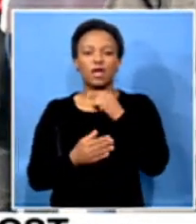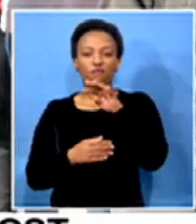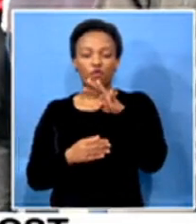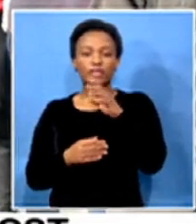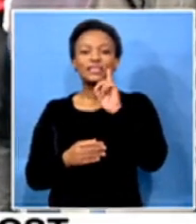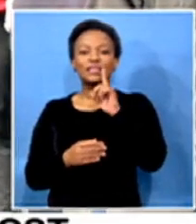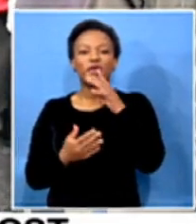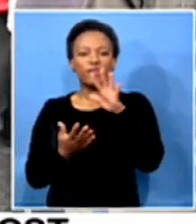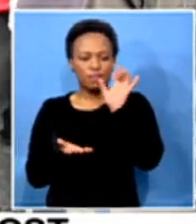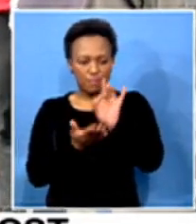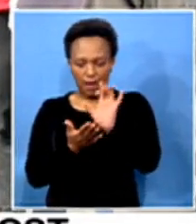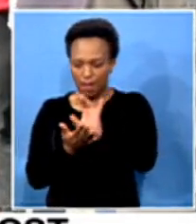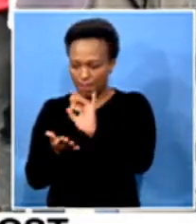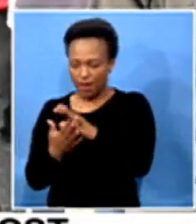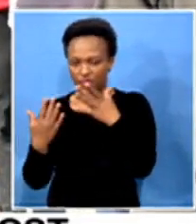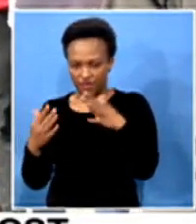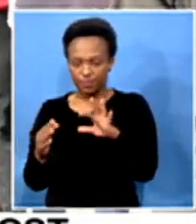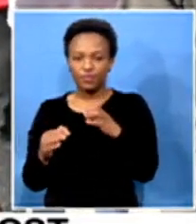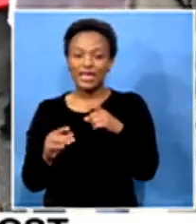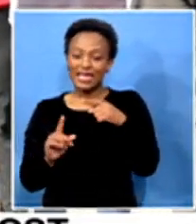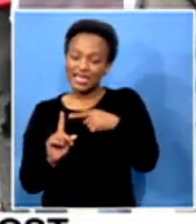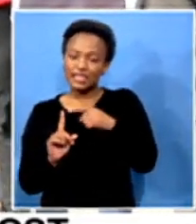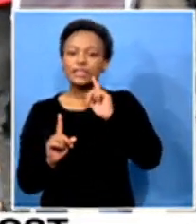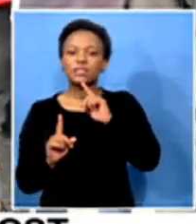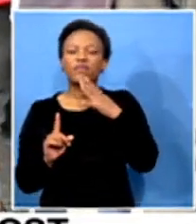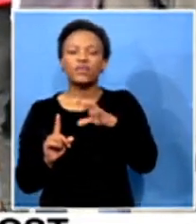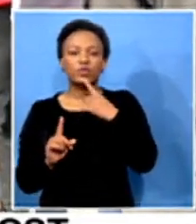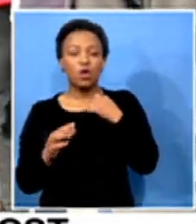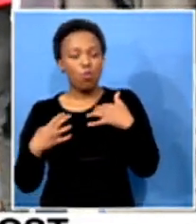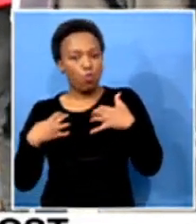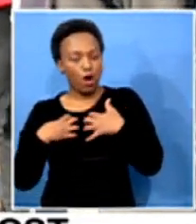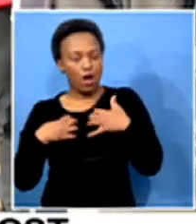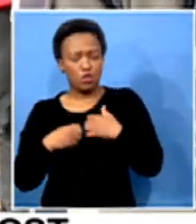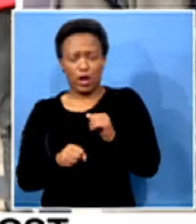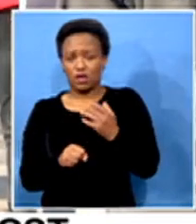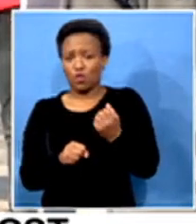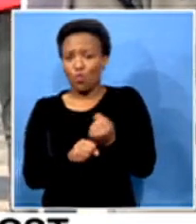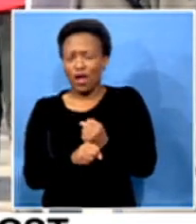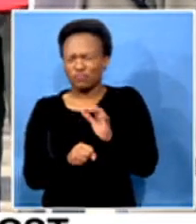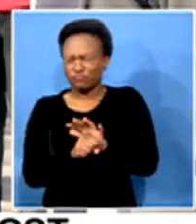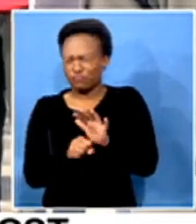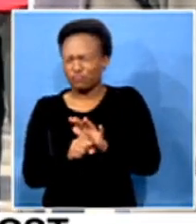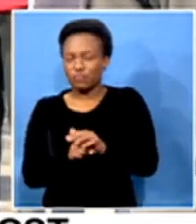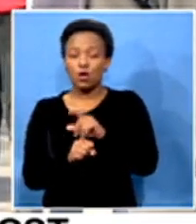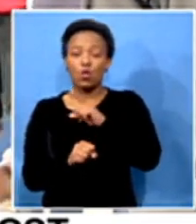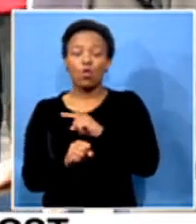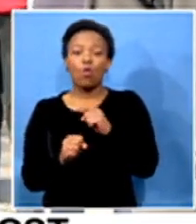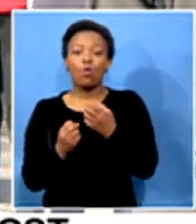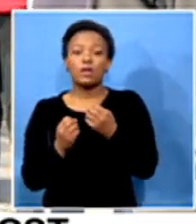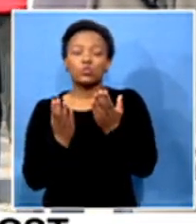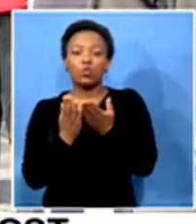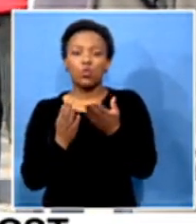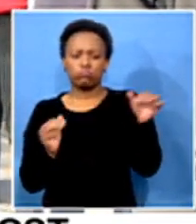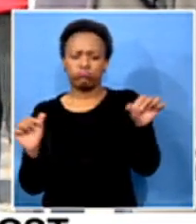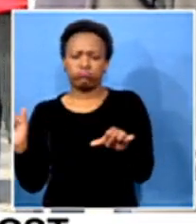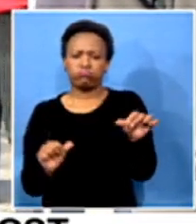fired. This teacher also said that they, as teachers, are quite worried about the workload. Obviously, today, the rest of the school is back. This is